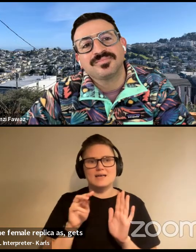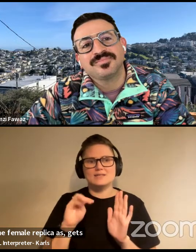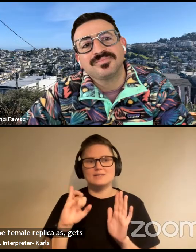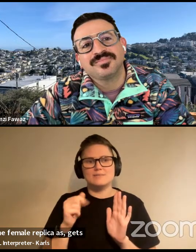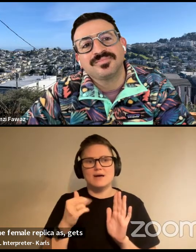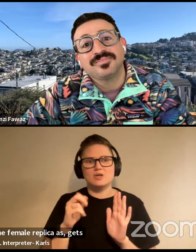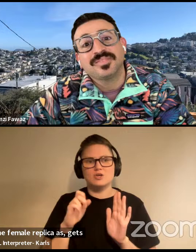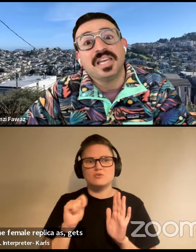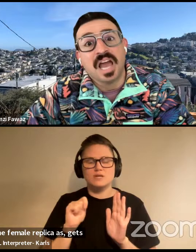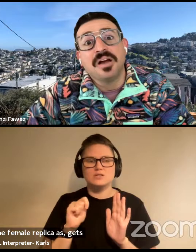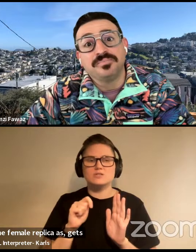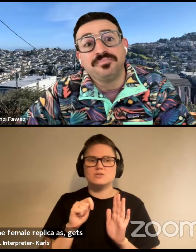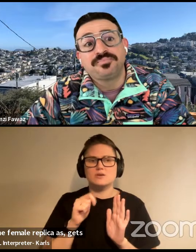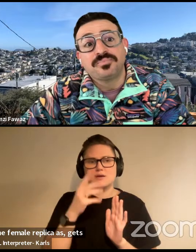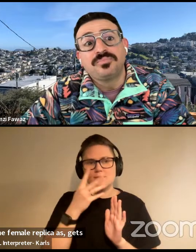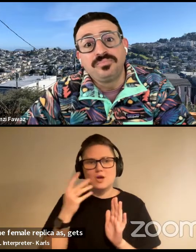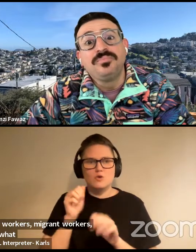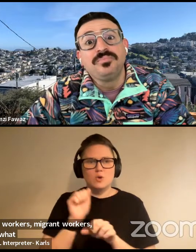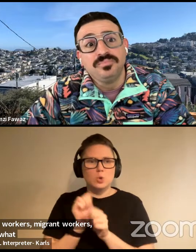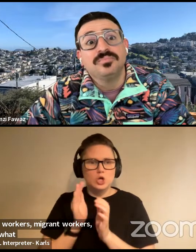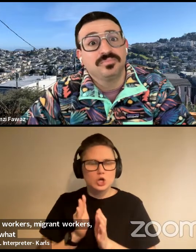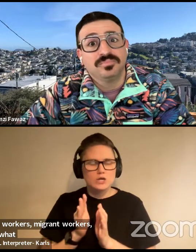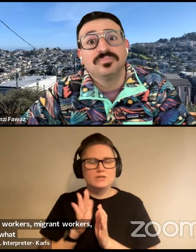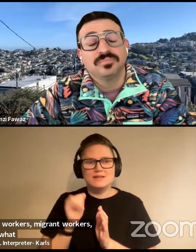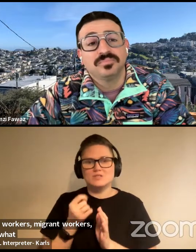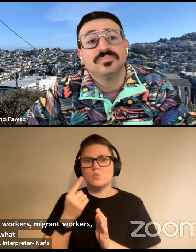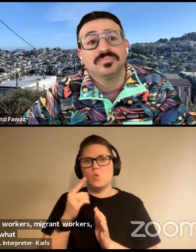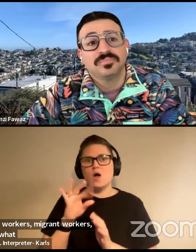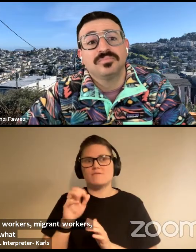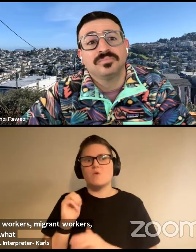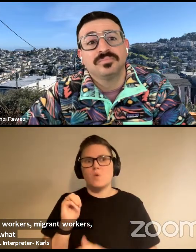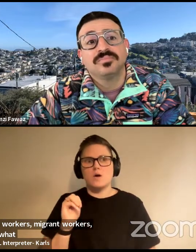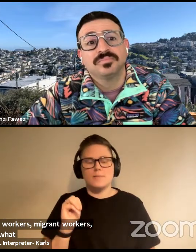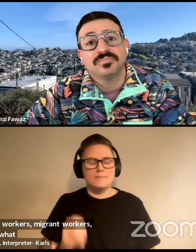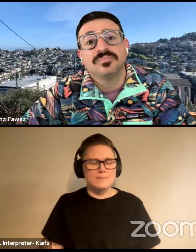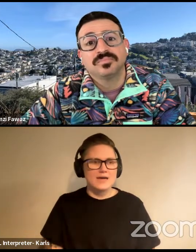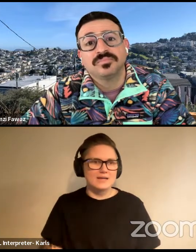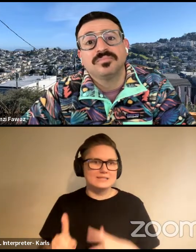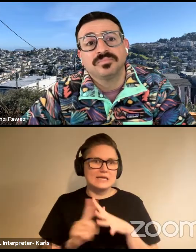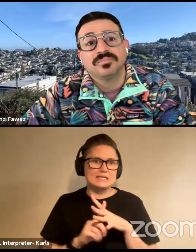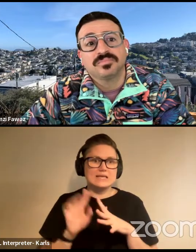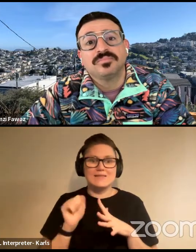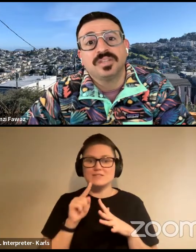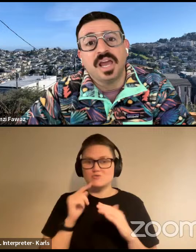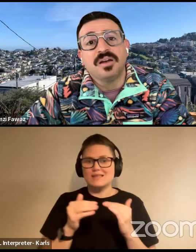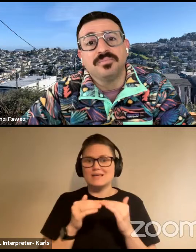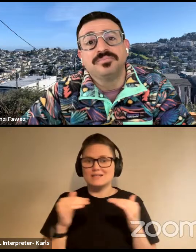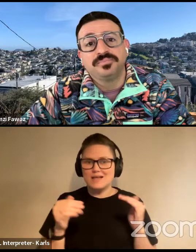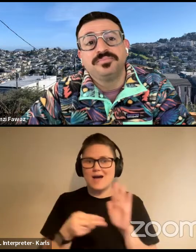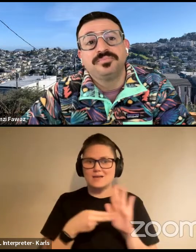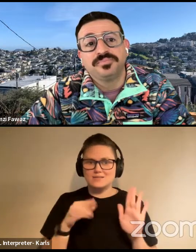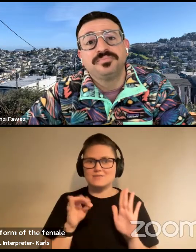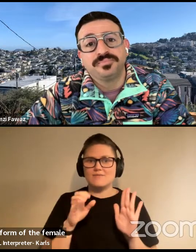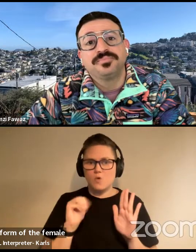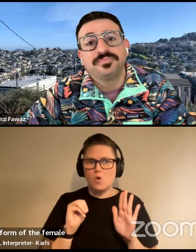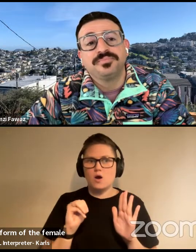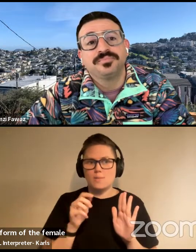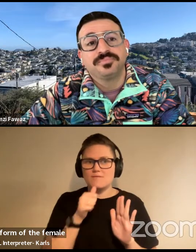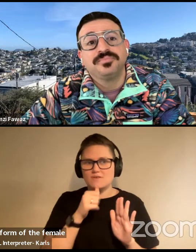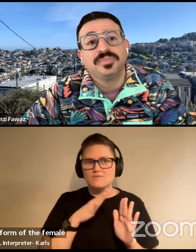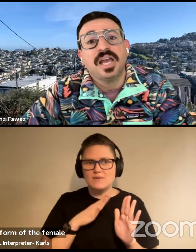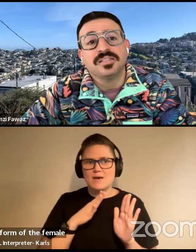women workers, migrant workers, and that's one form it takes. Um, and that's a very classed form of the female replicant, right?